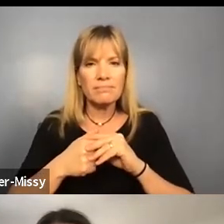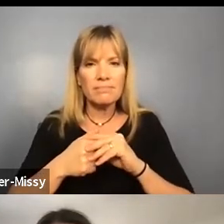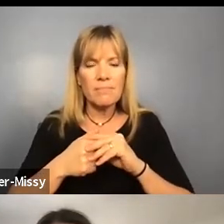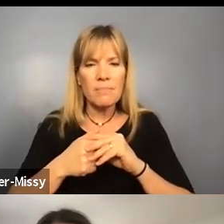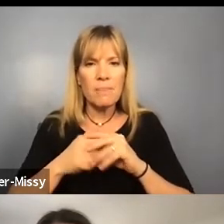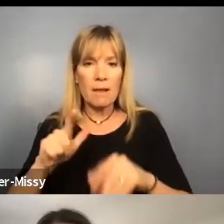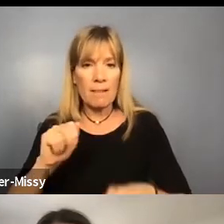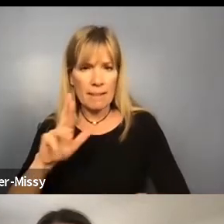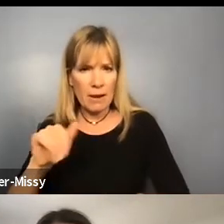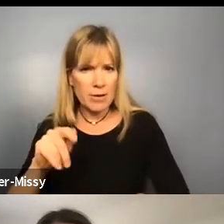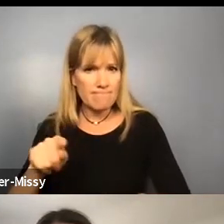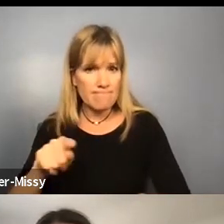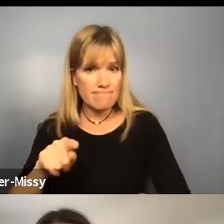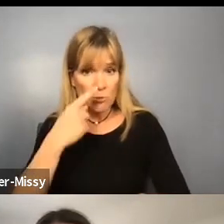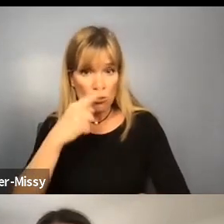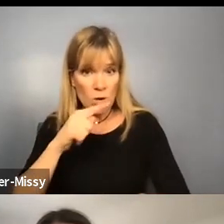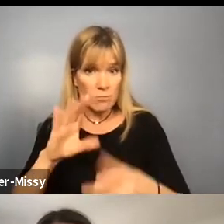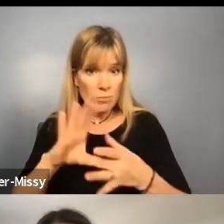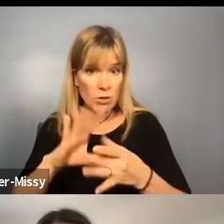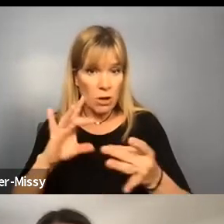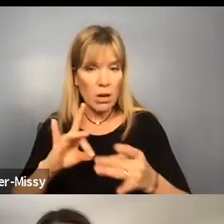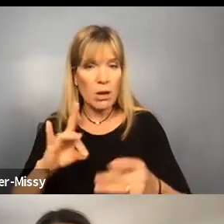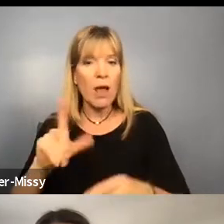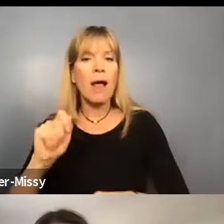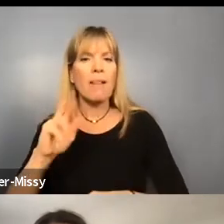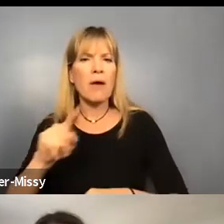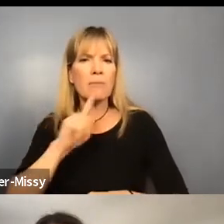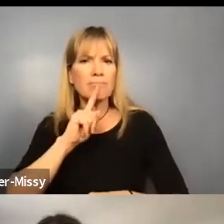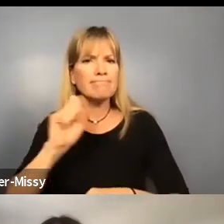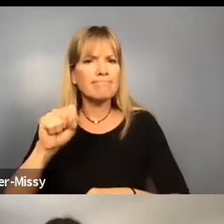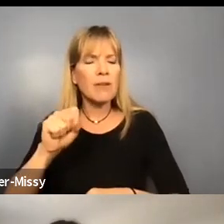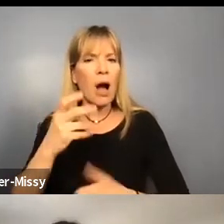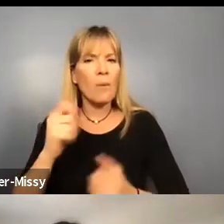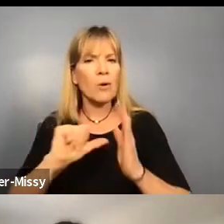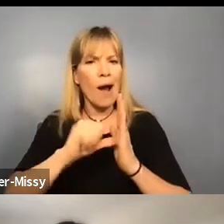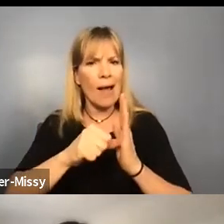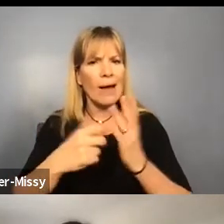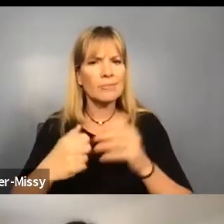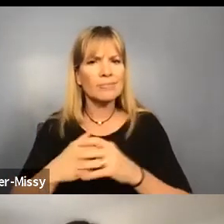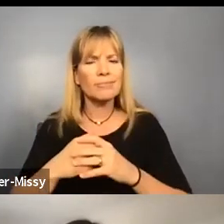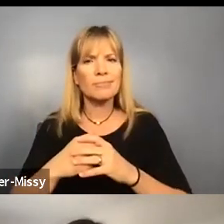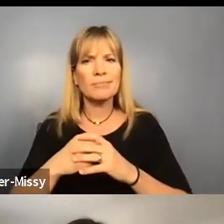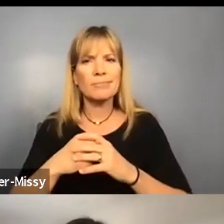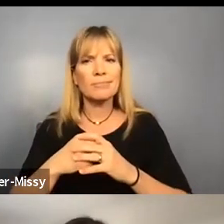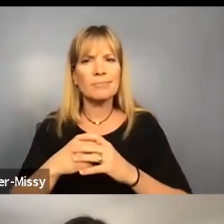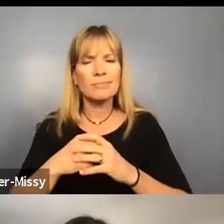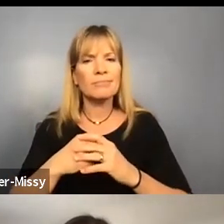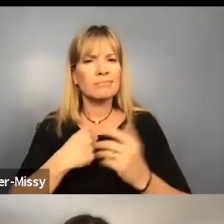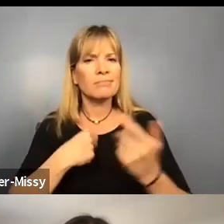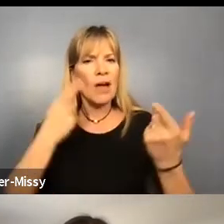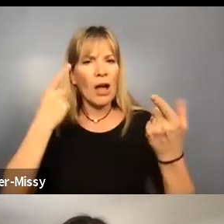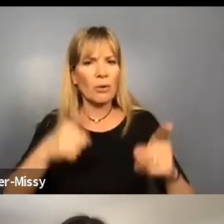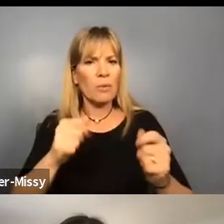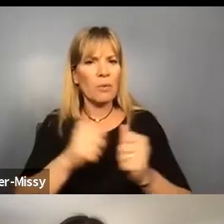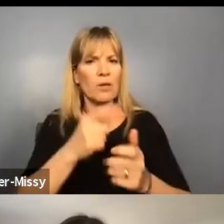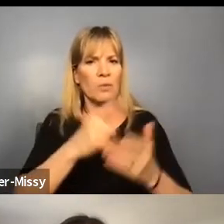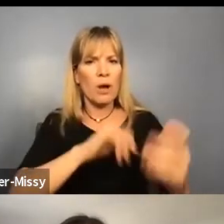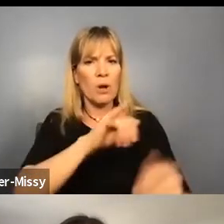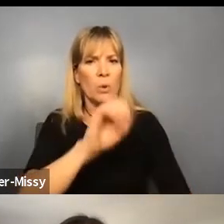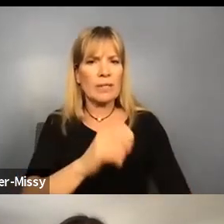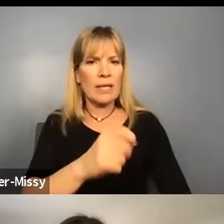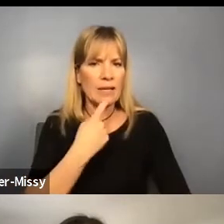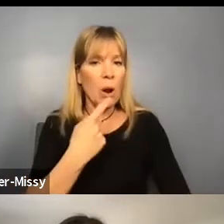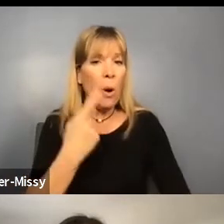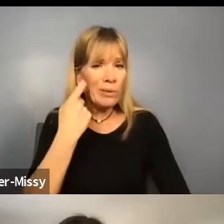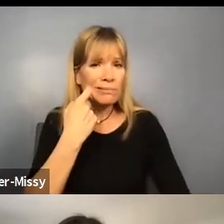Larry, do you want to respond? Yeah, sure. Um, I just wanted to highlight, um, my agreement with something Jose said. We literally just,